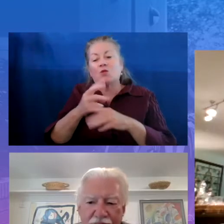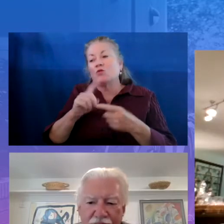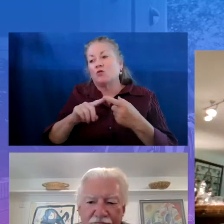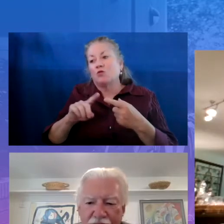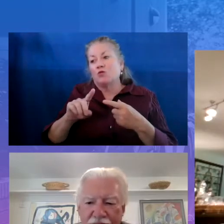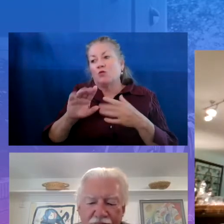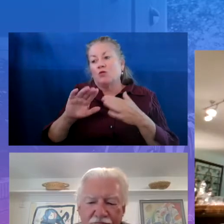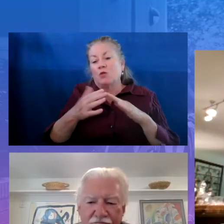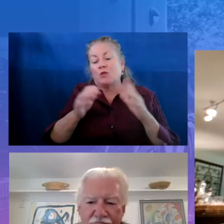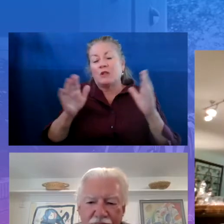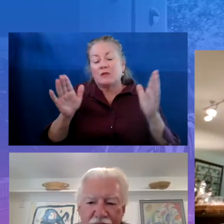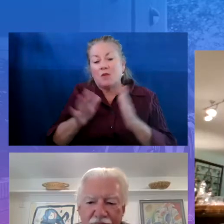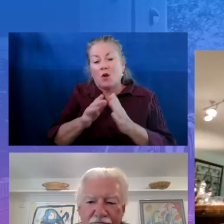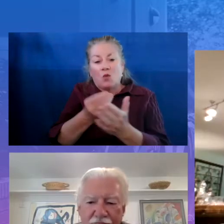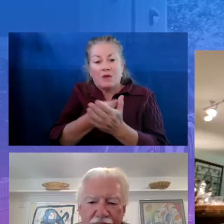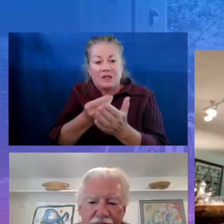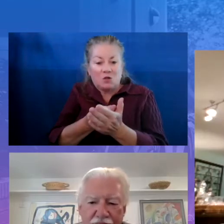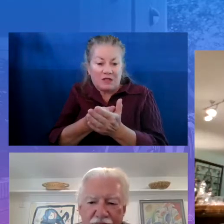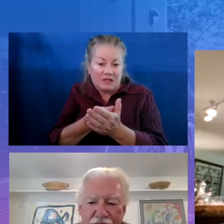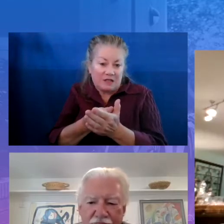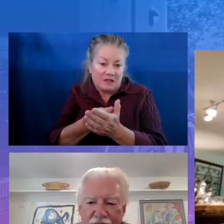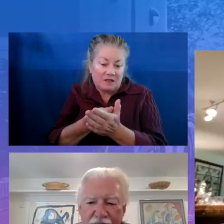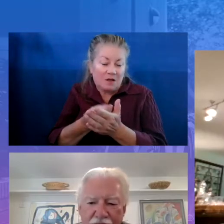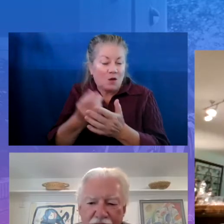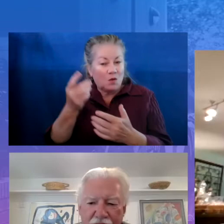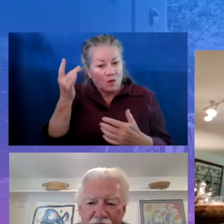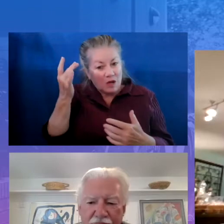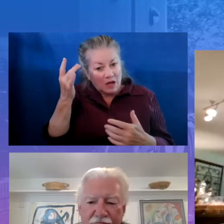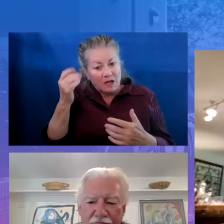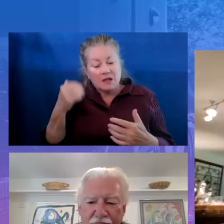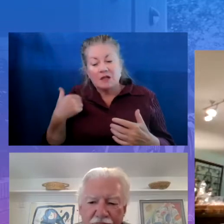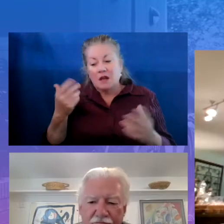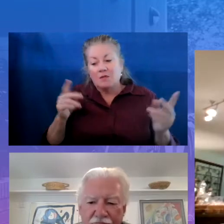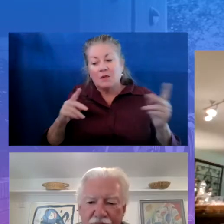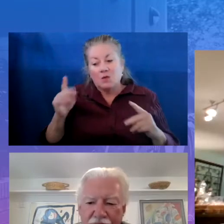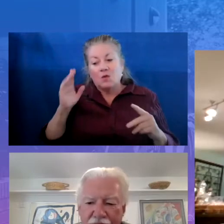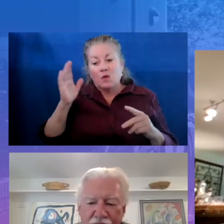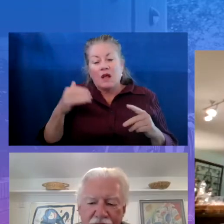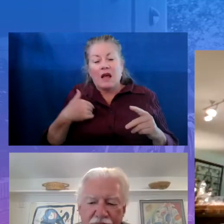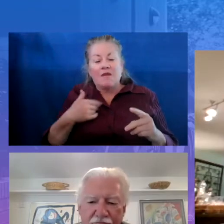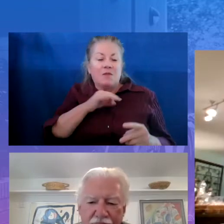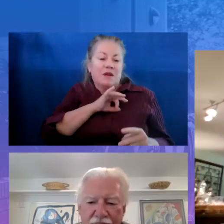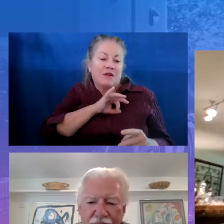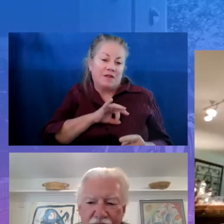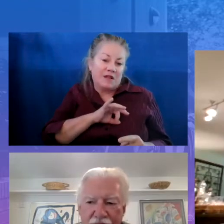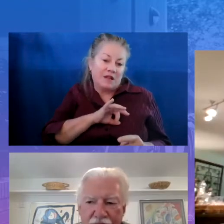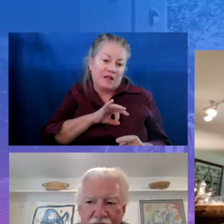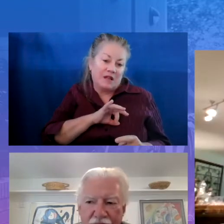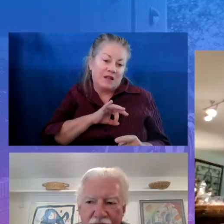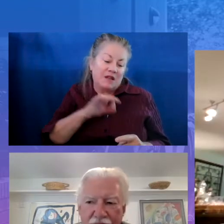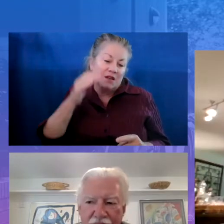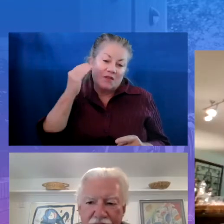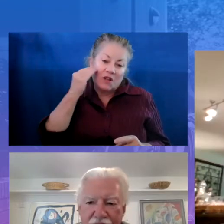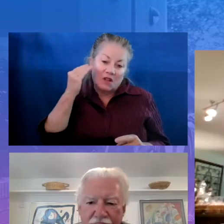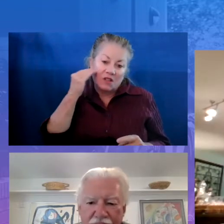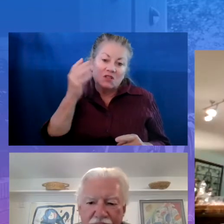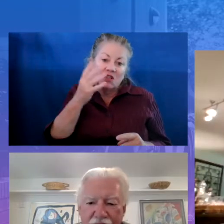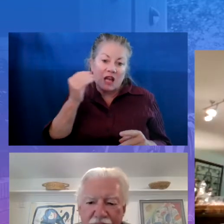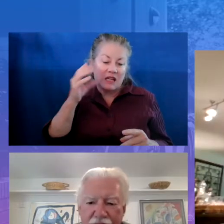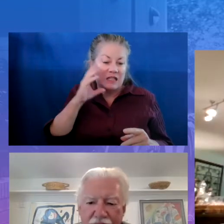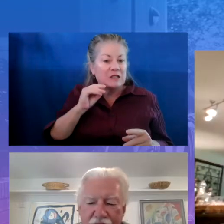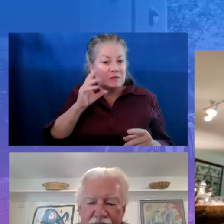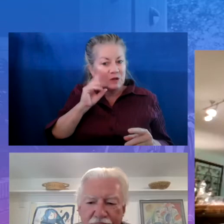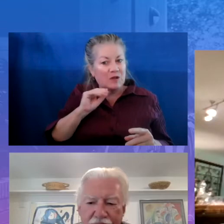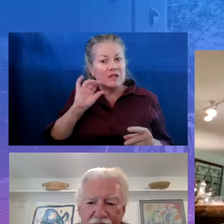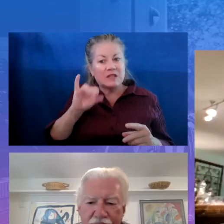because young people will get the benefit of knowledge and experiences that they wouldn't otherwise